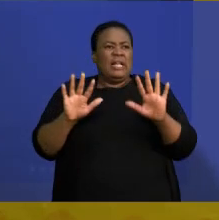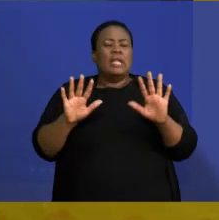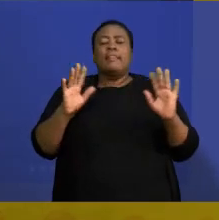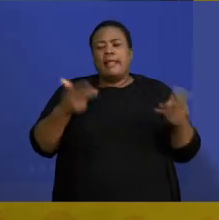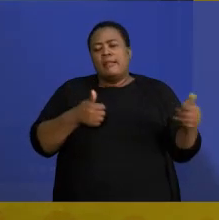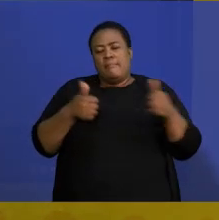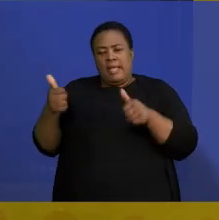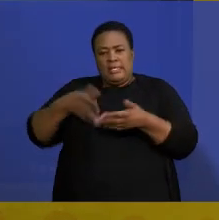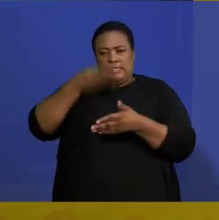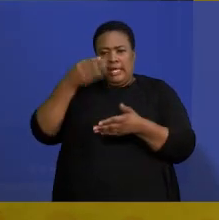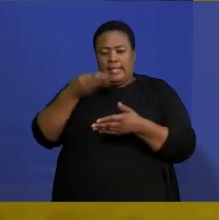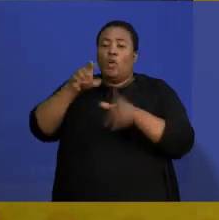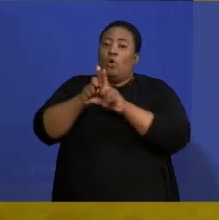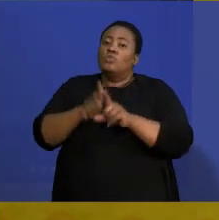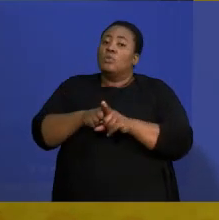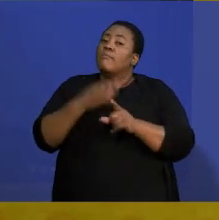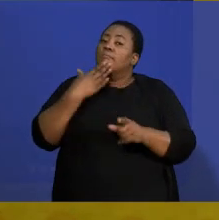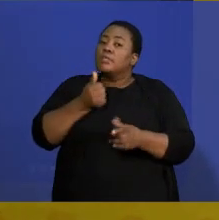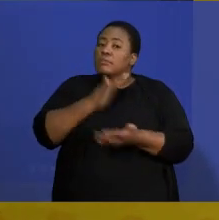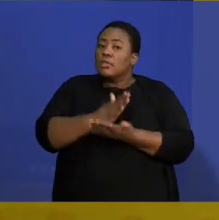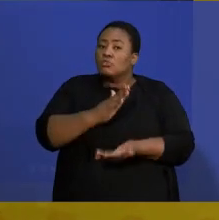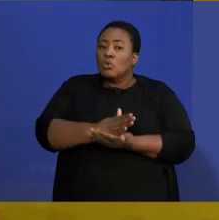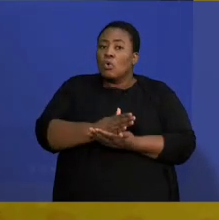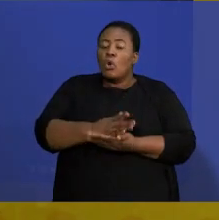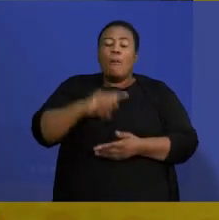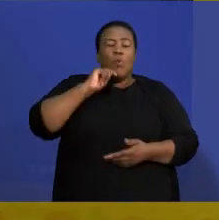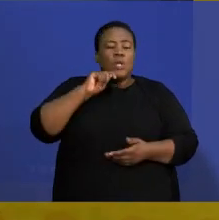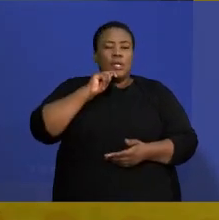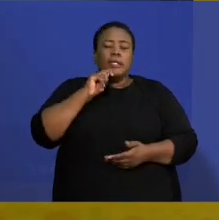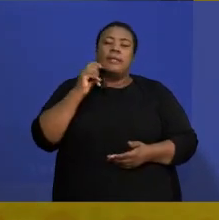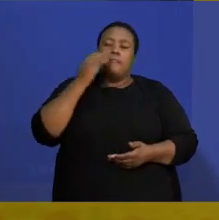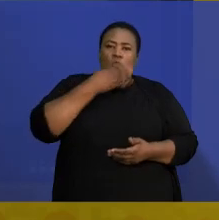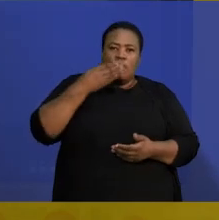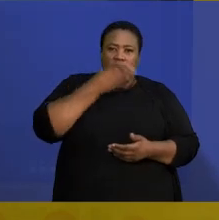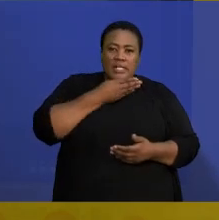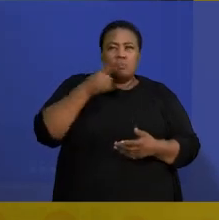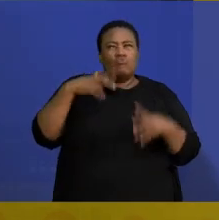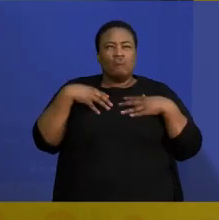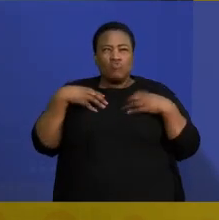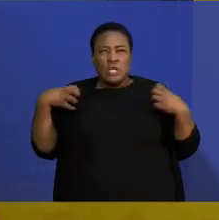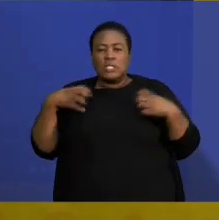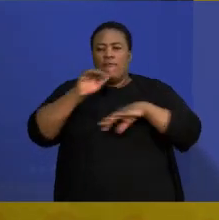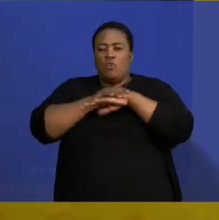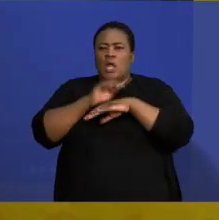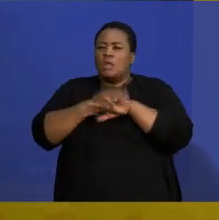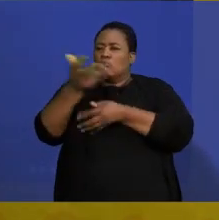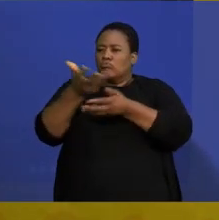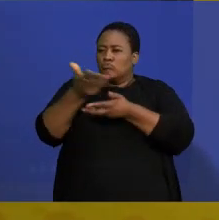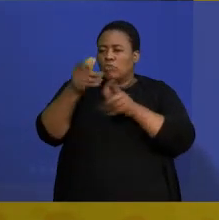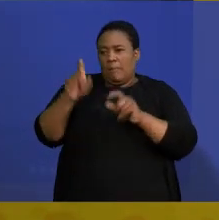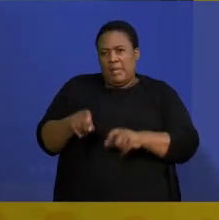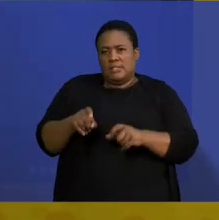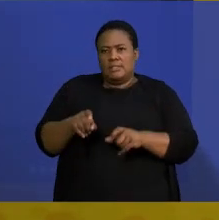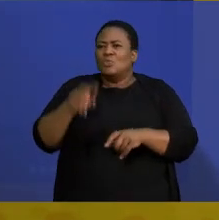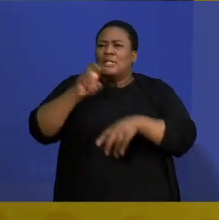you eat some breakfast in the morning. Should you be stressed, talk to a friend. Remember, when we started, I said it does not have to be somebody